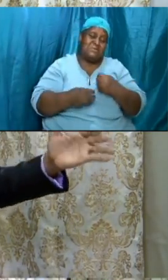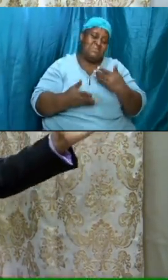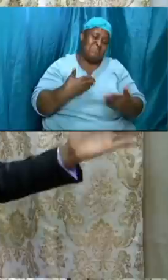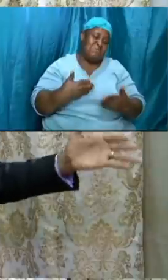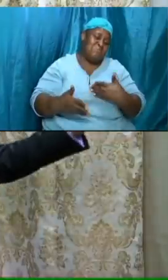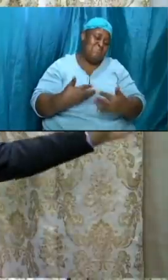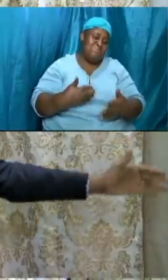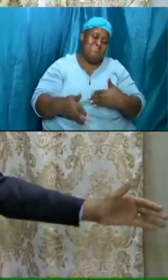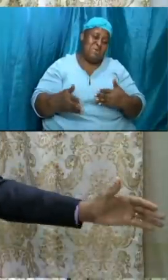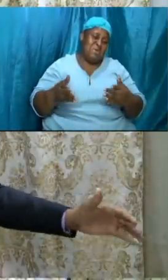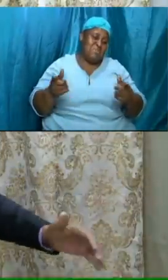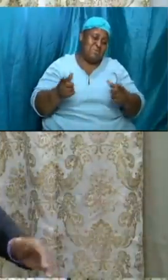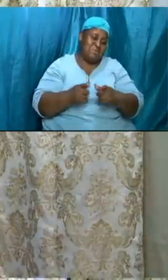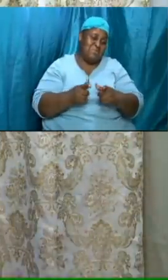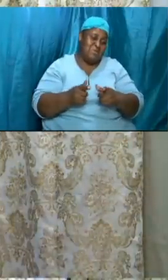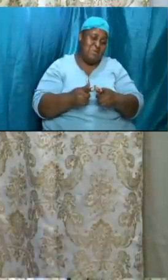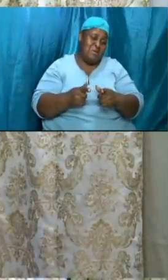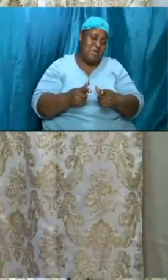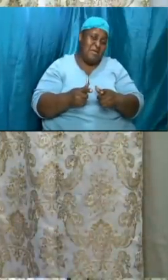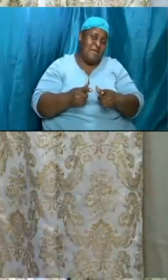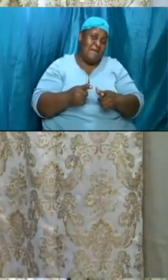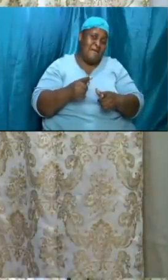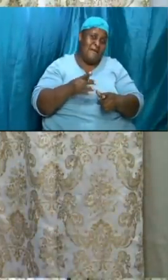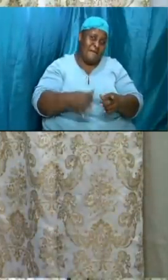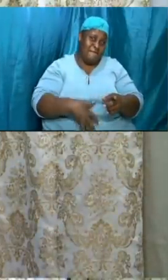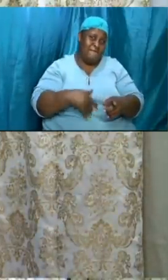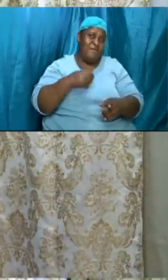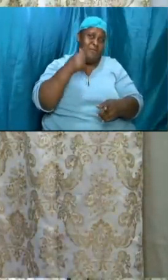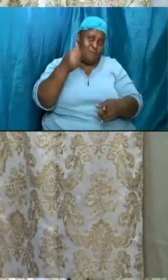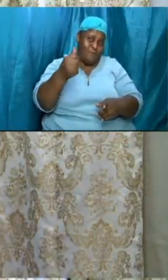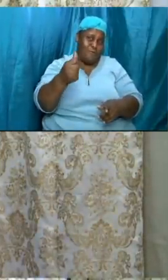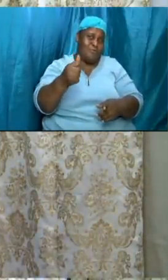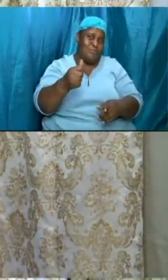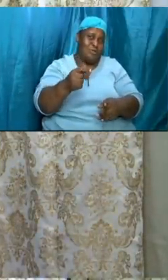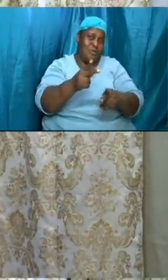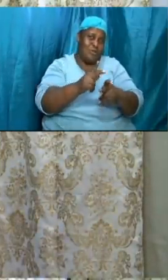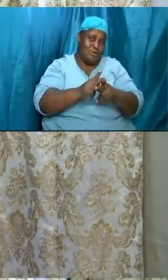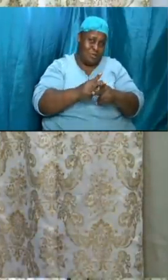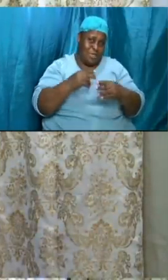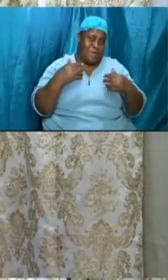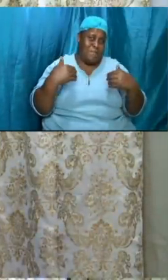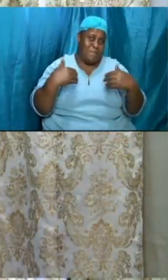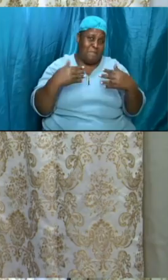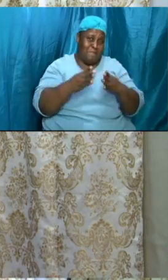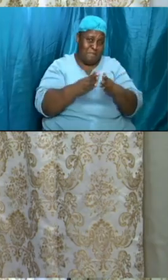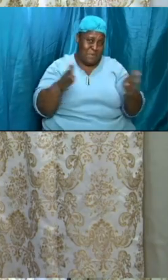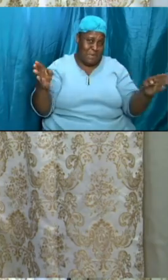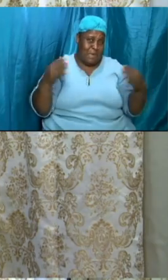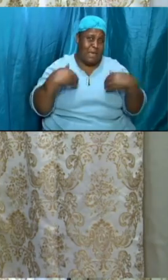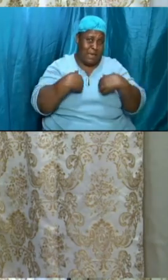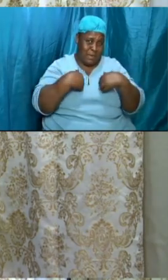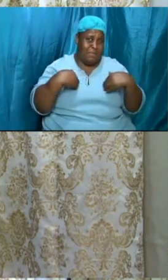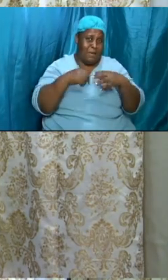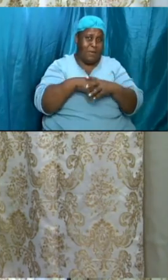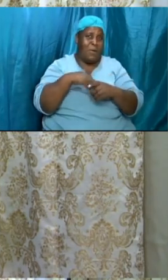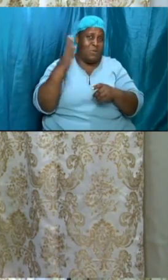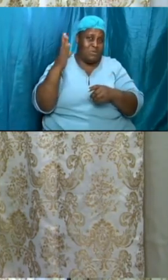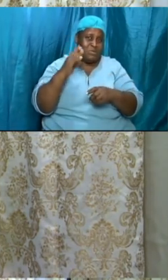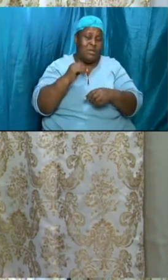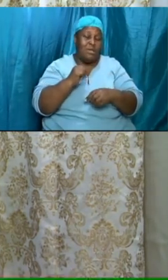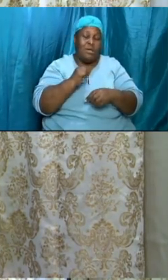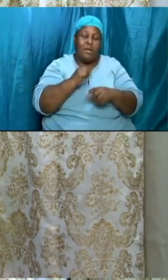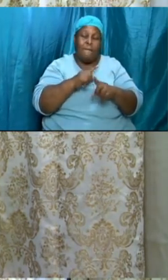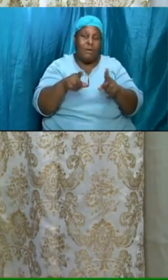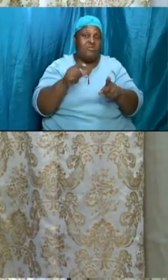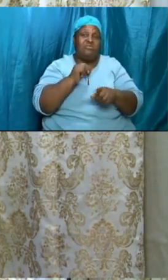you are keeping all the big things but it is not the big things that bring and tear